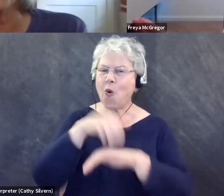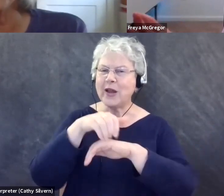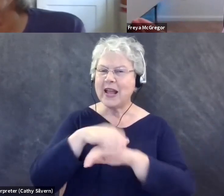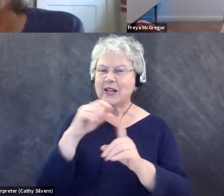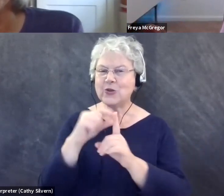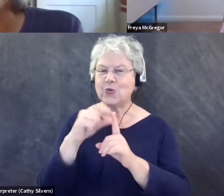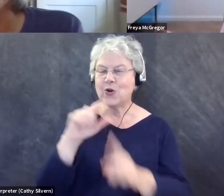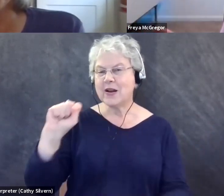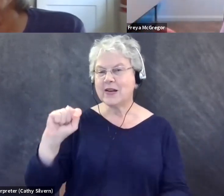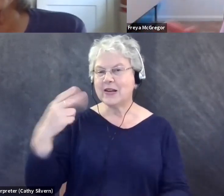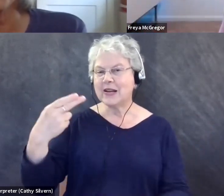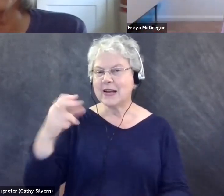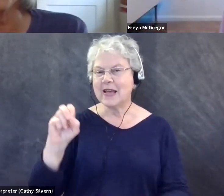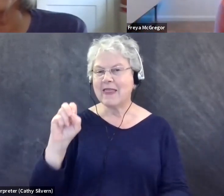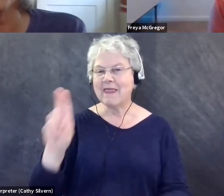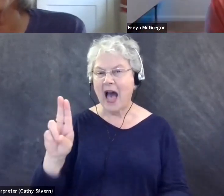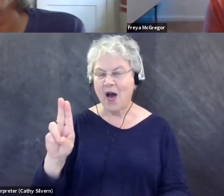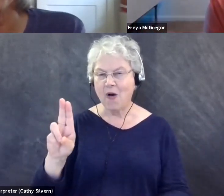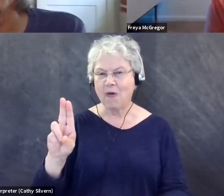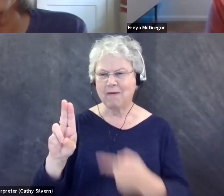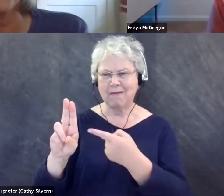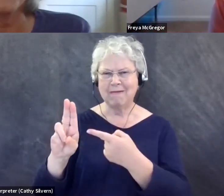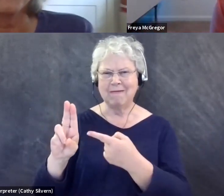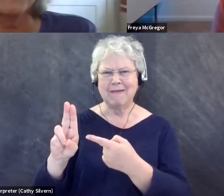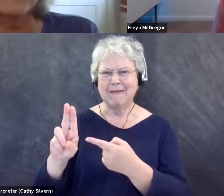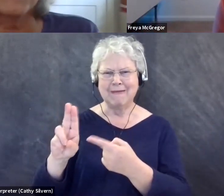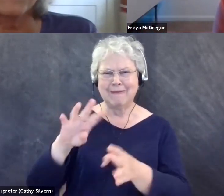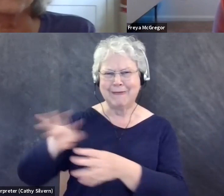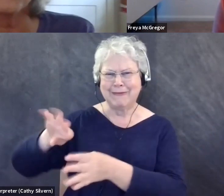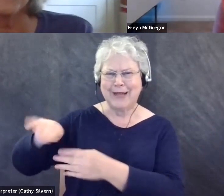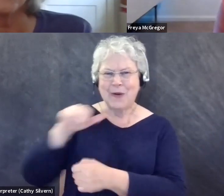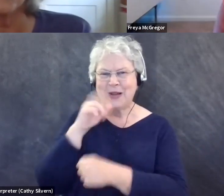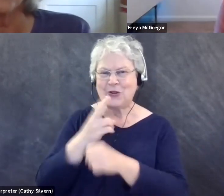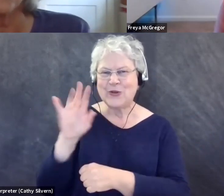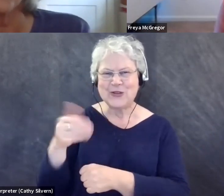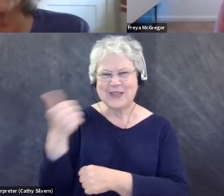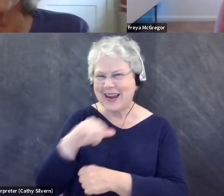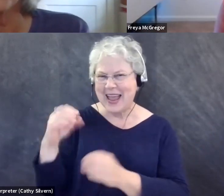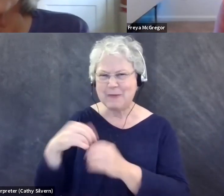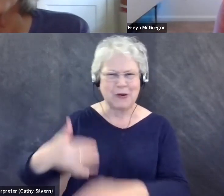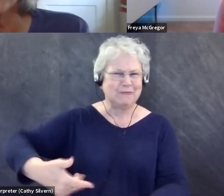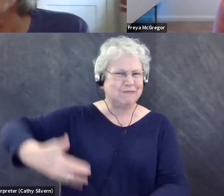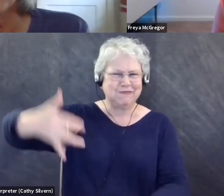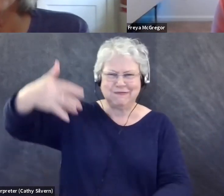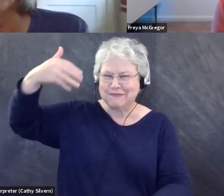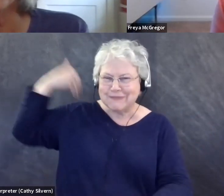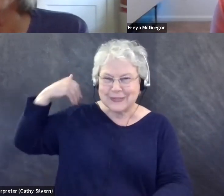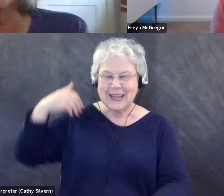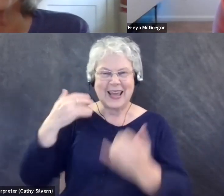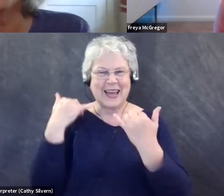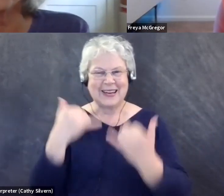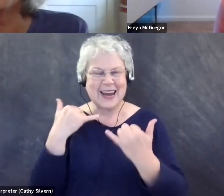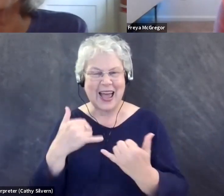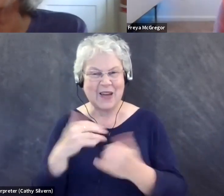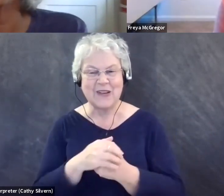And so we want to make sure that we're using language that's welcoming to folks and doesn't sound outdated